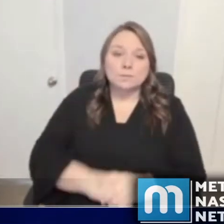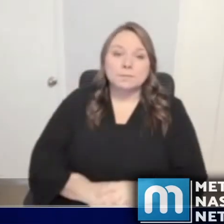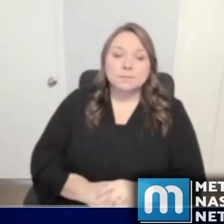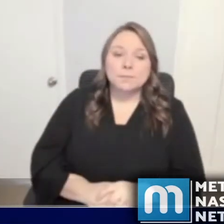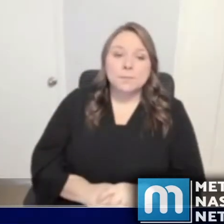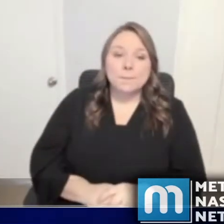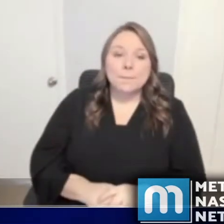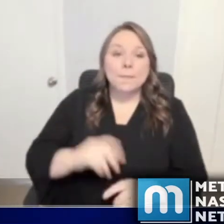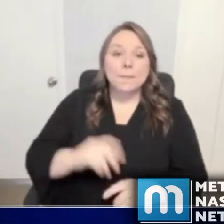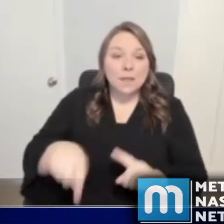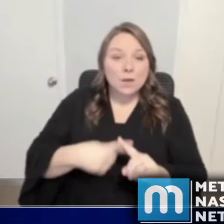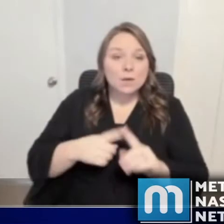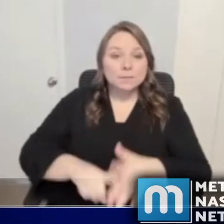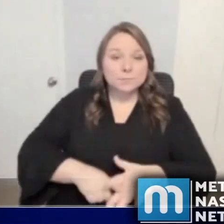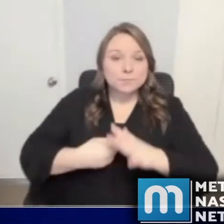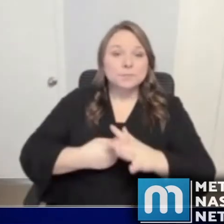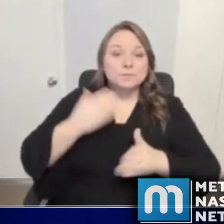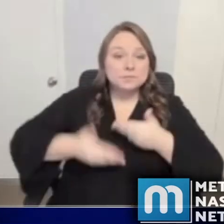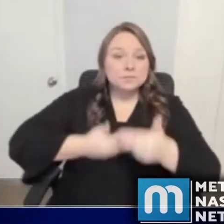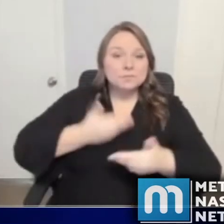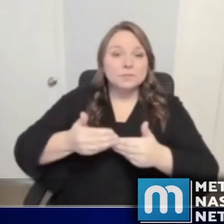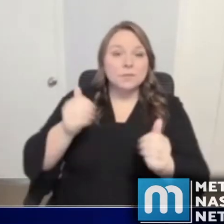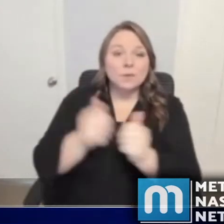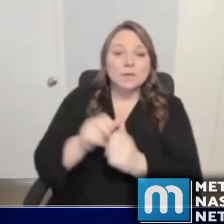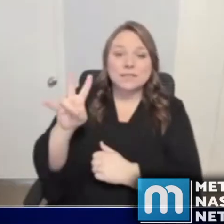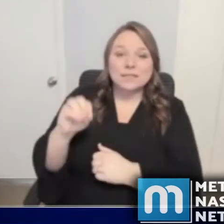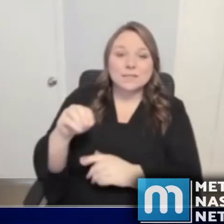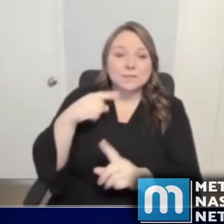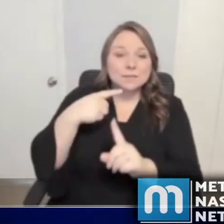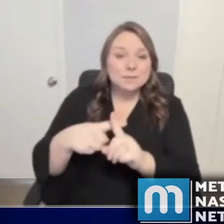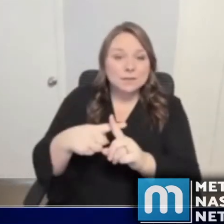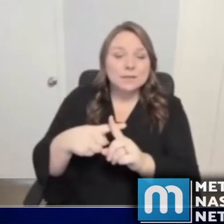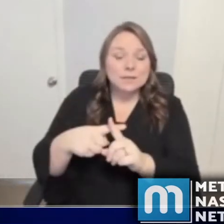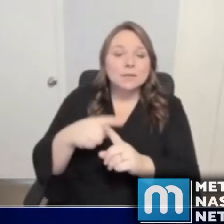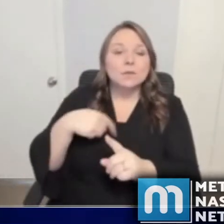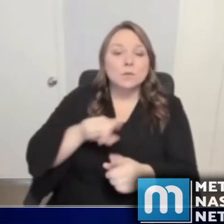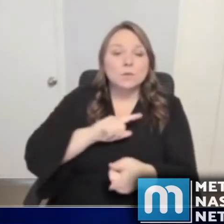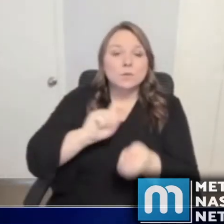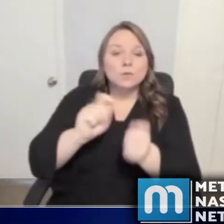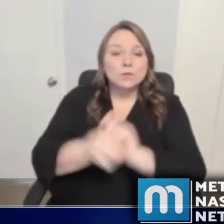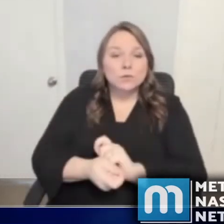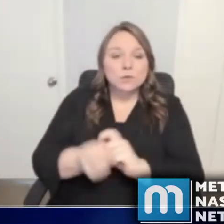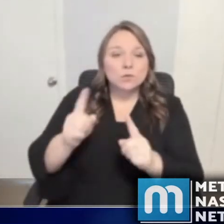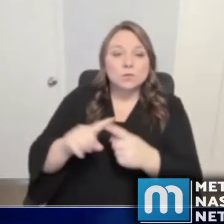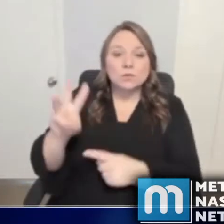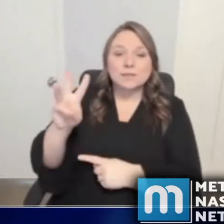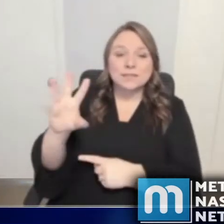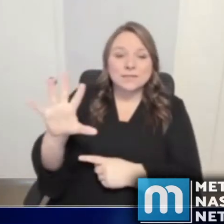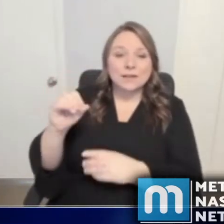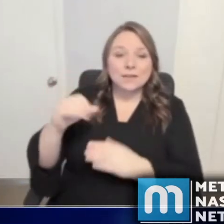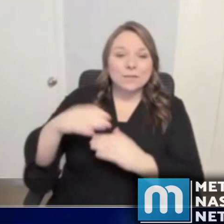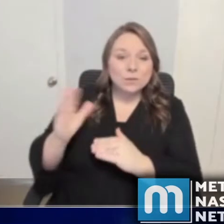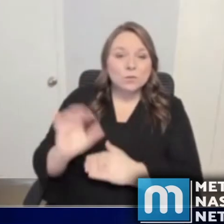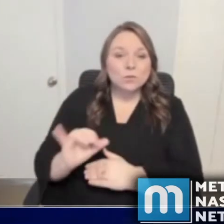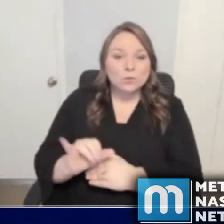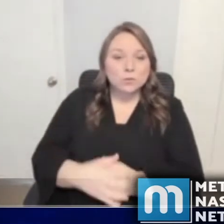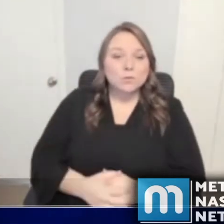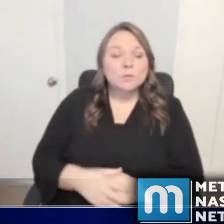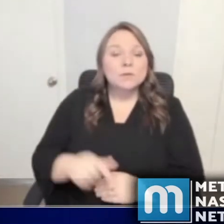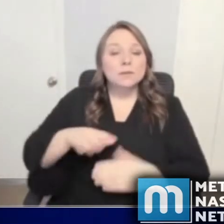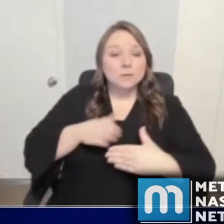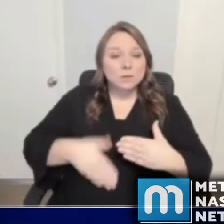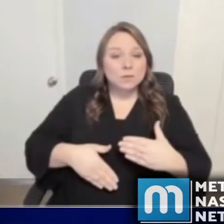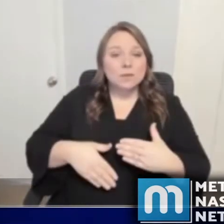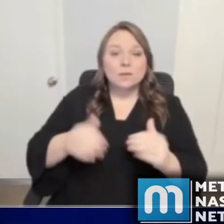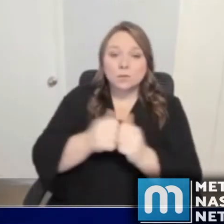we start making some progress in our 70 plus age group, we will begin with our residents 65 and older as well. This weekend, weather